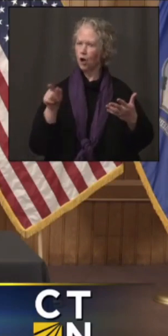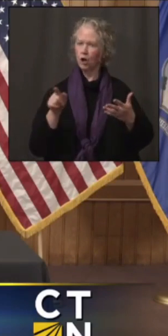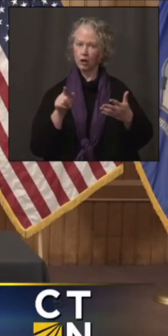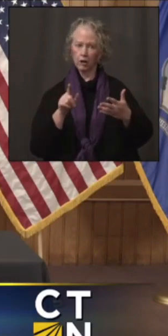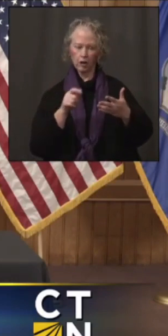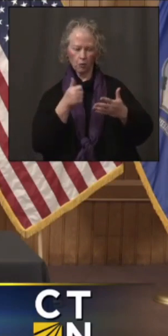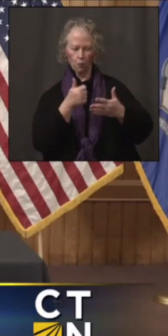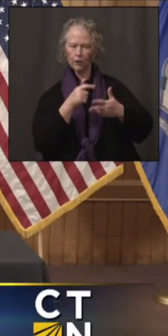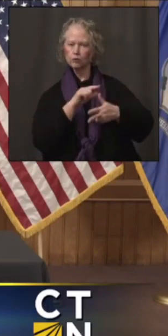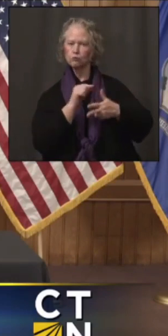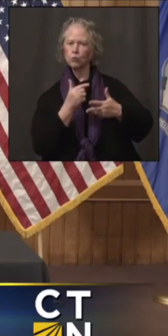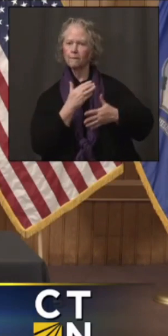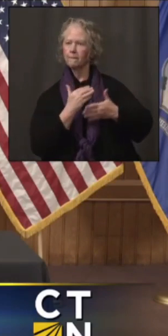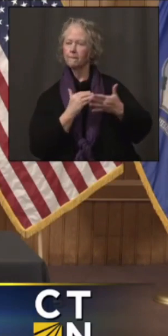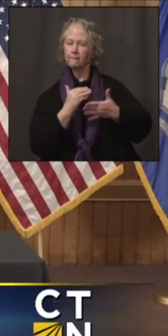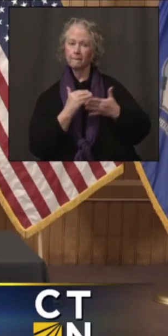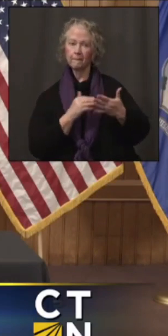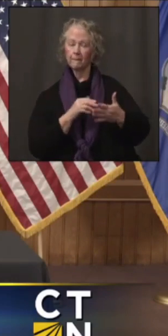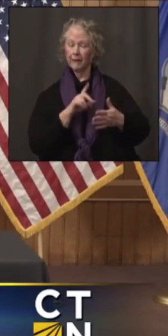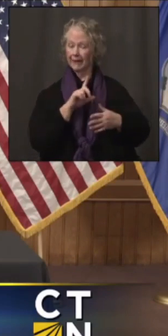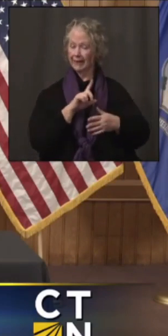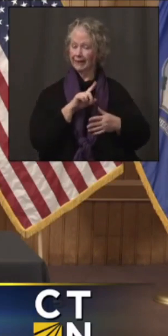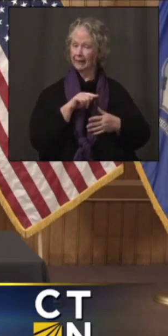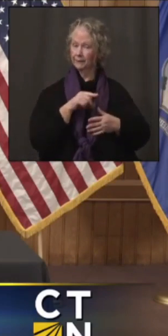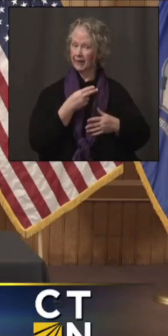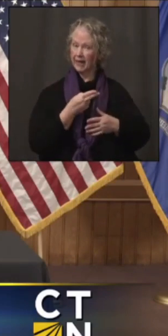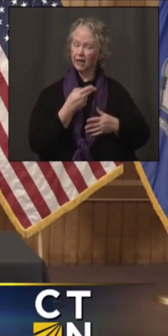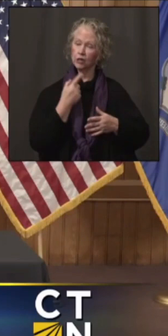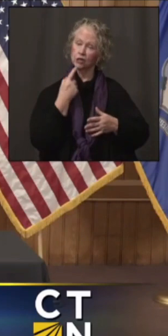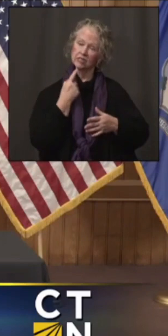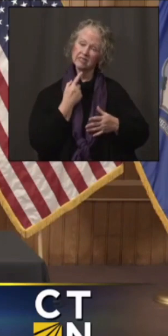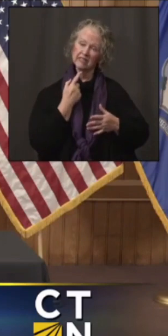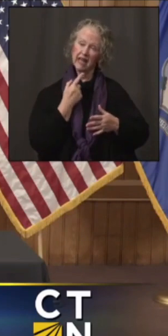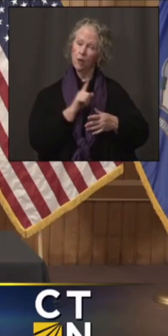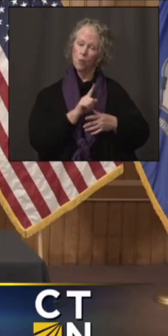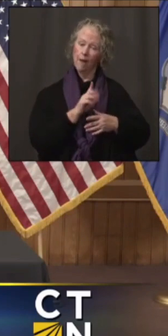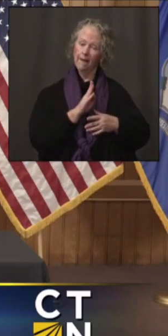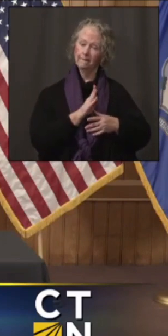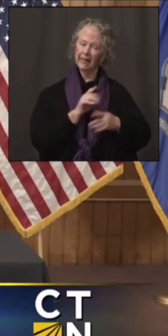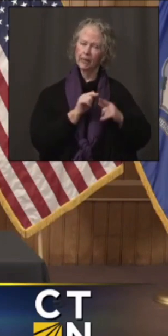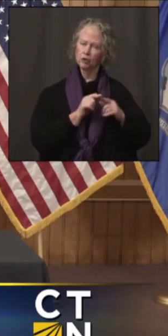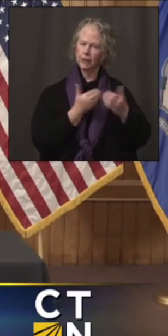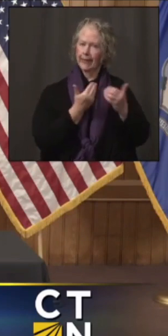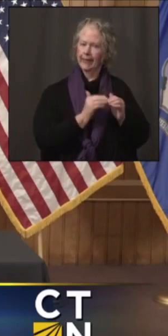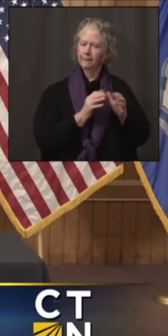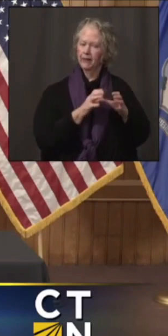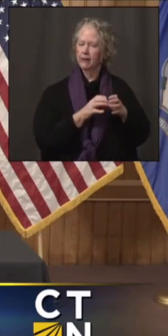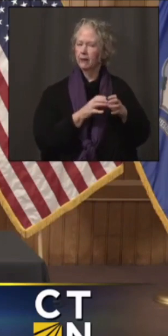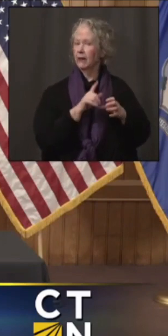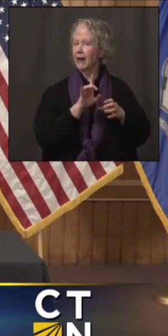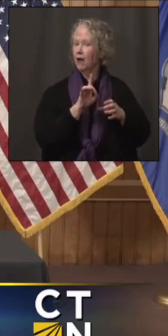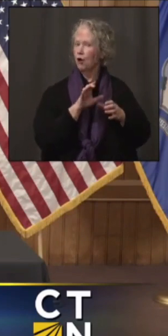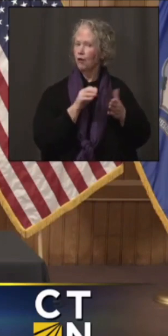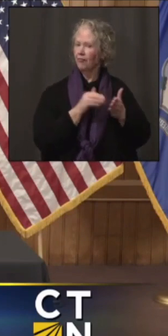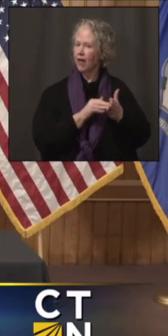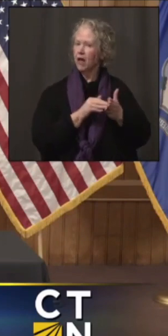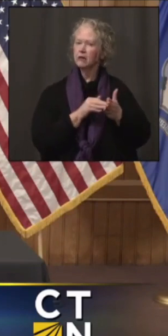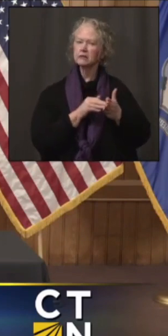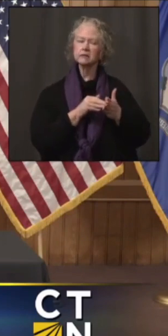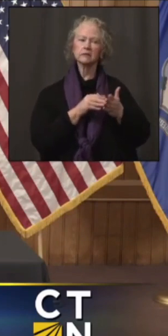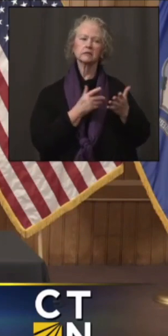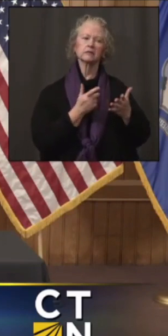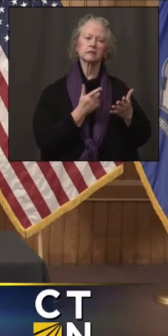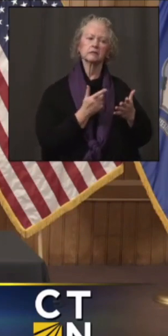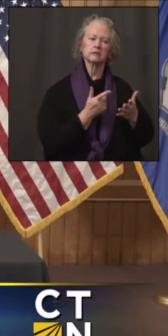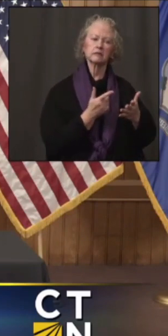or at least DPH is recommending that this 1B group be kept to about 800,000 people. The recommendation